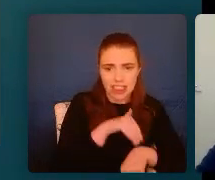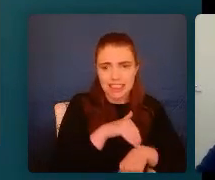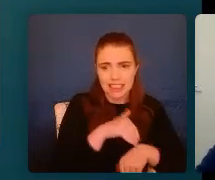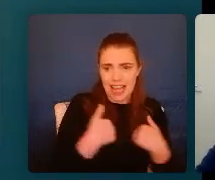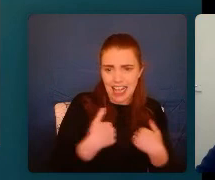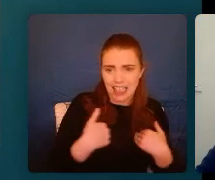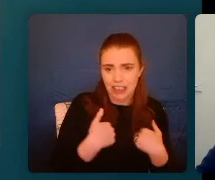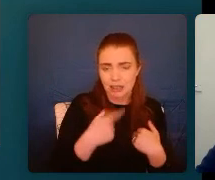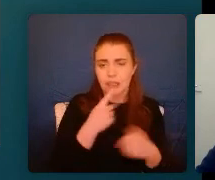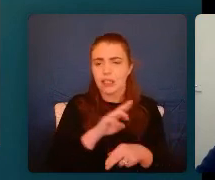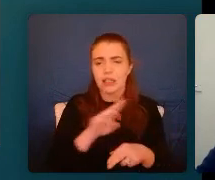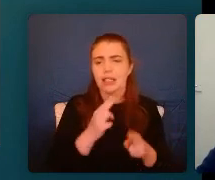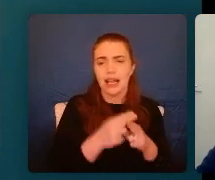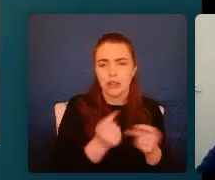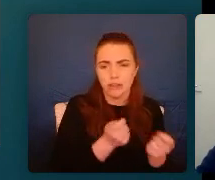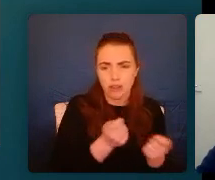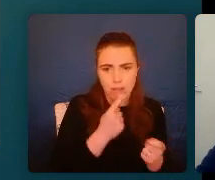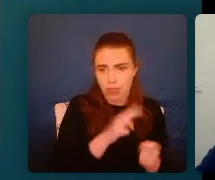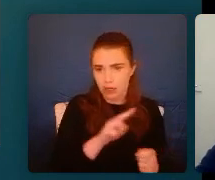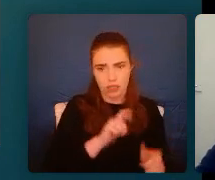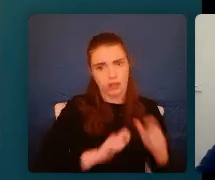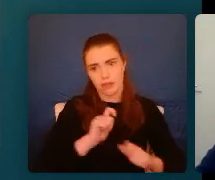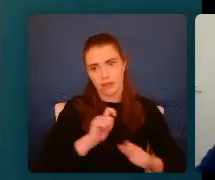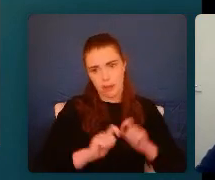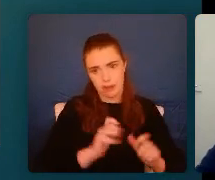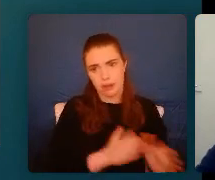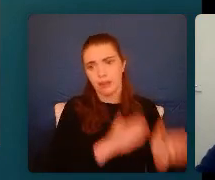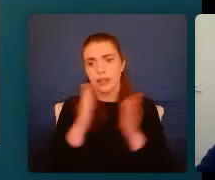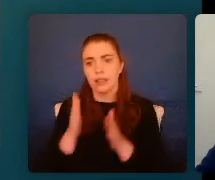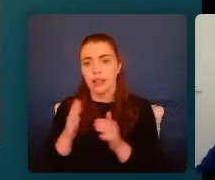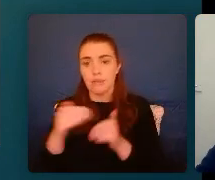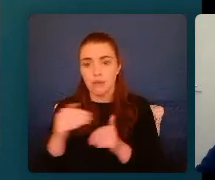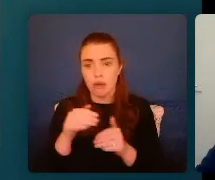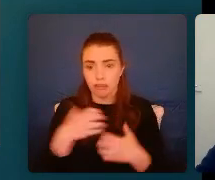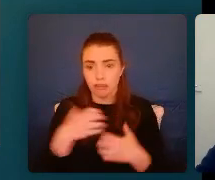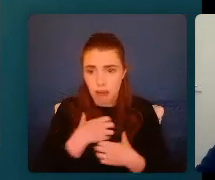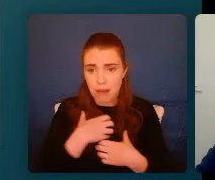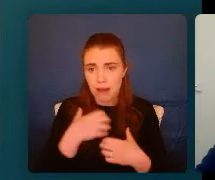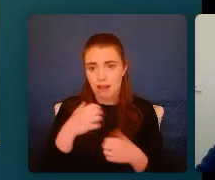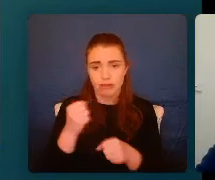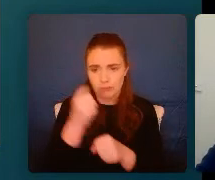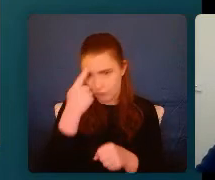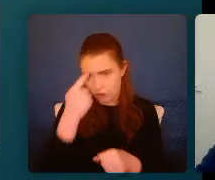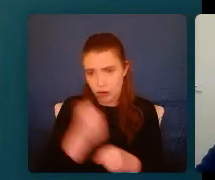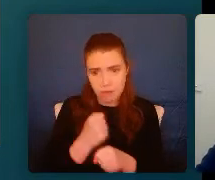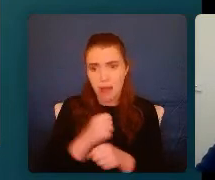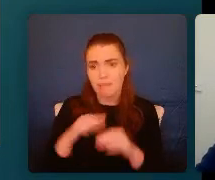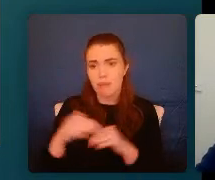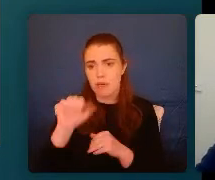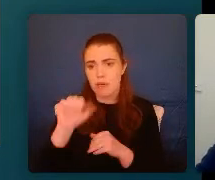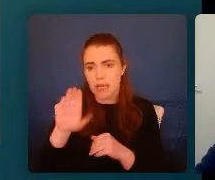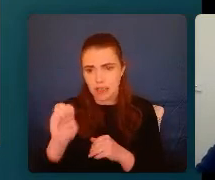completely out of control, but not really, really comfortable. And the more traumas, the more ACEs that we experience, we can end up in hyper arousal,